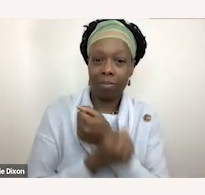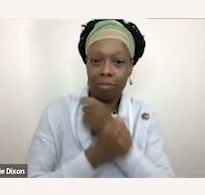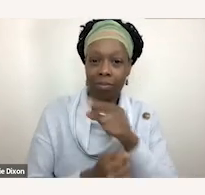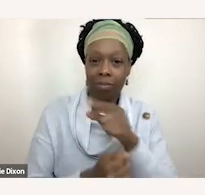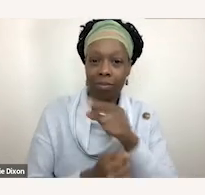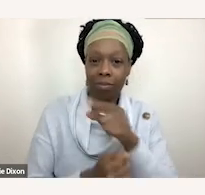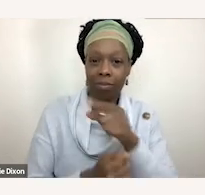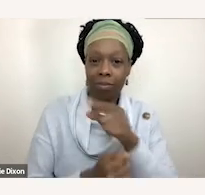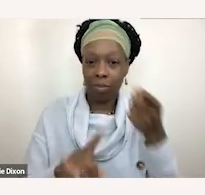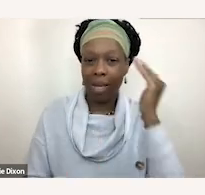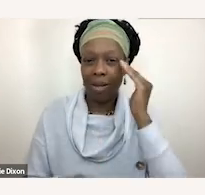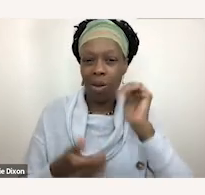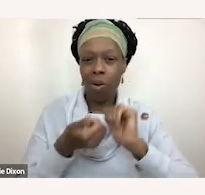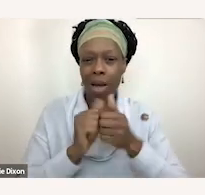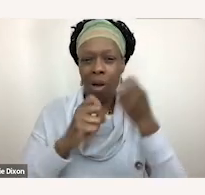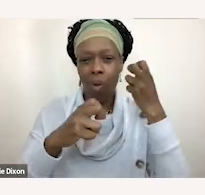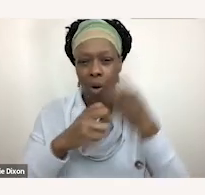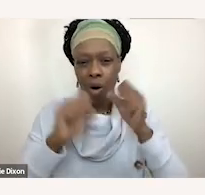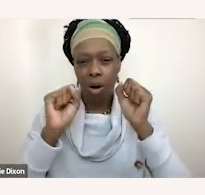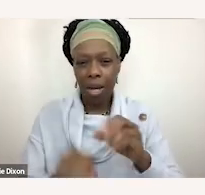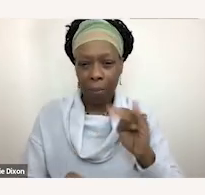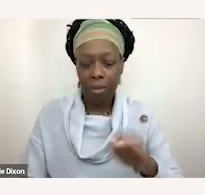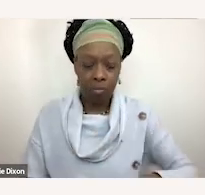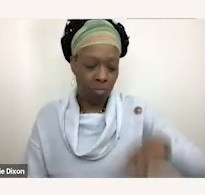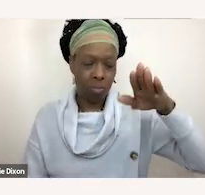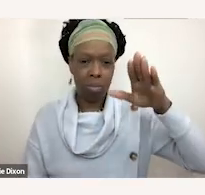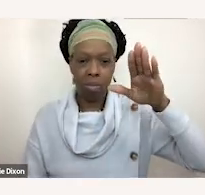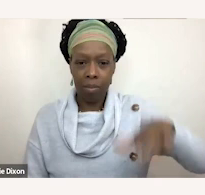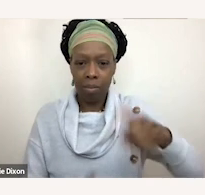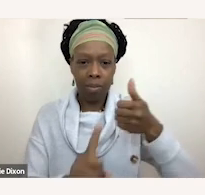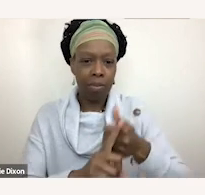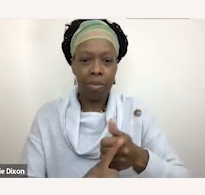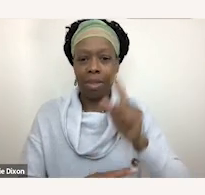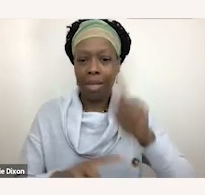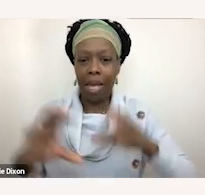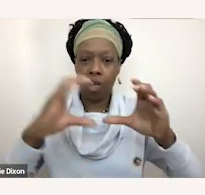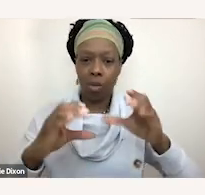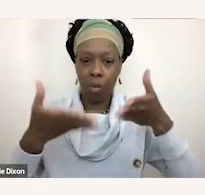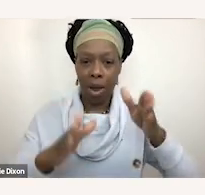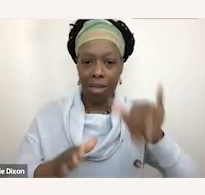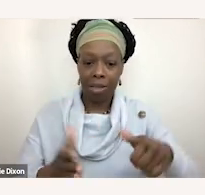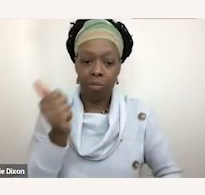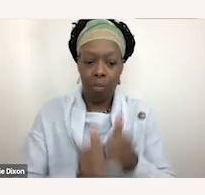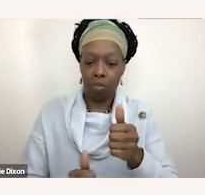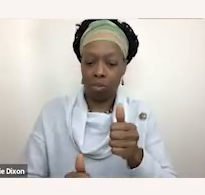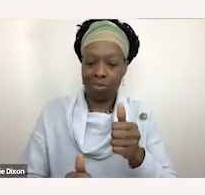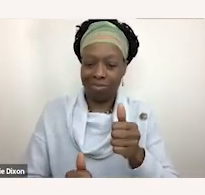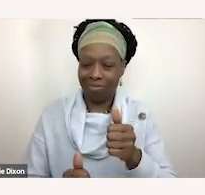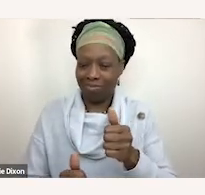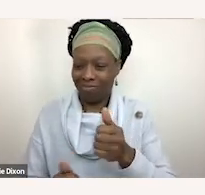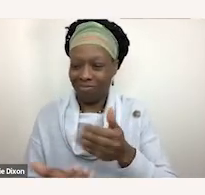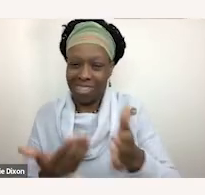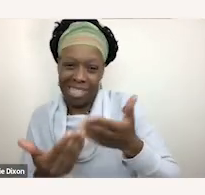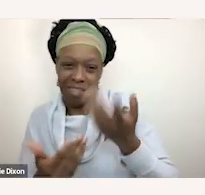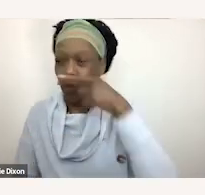child who cannot communicate in a way that is not most convenient for you. And I think this is a really thing to challenge all of us